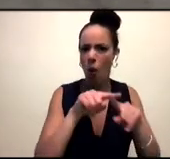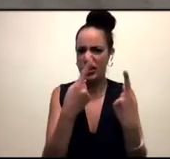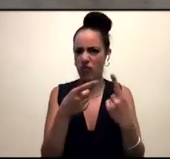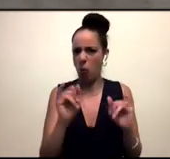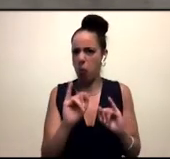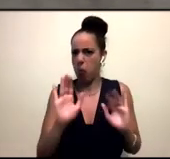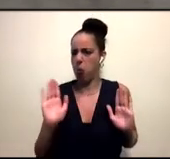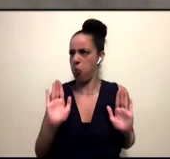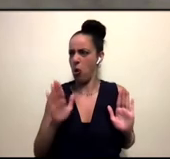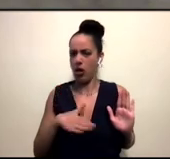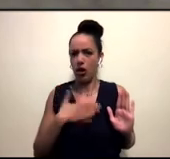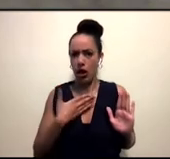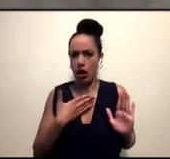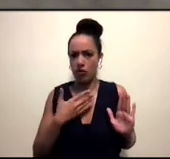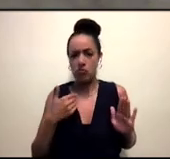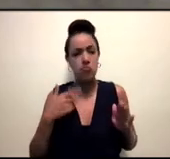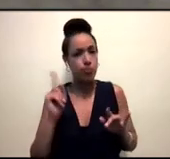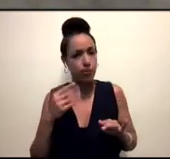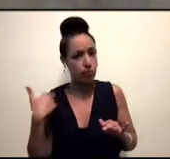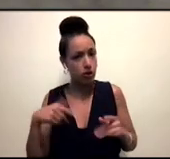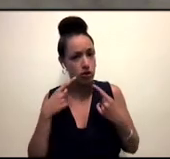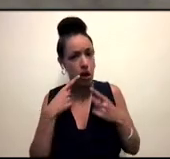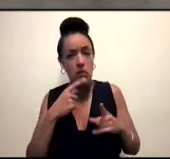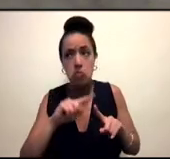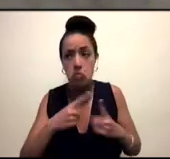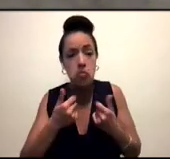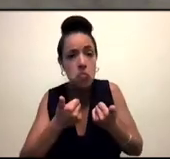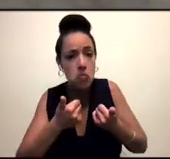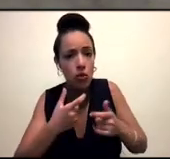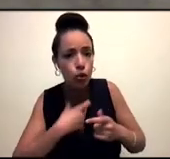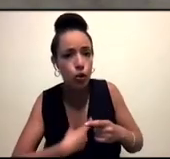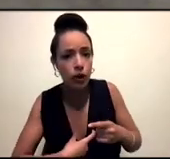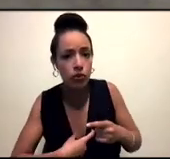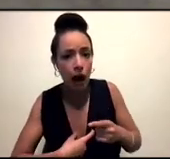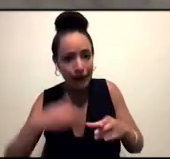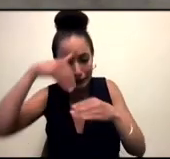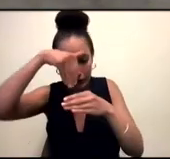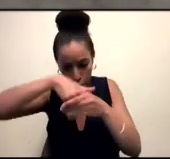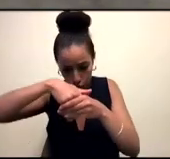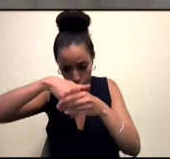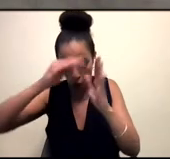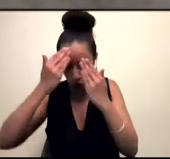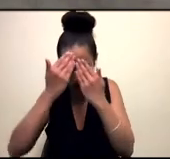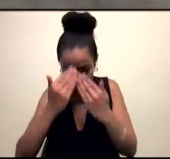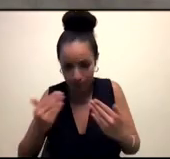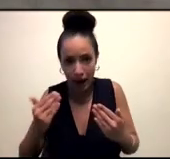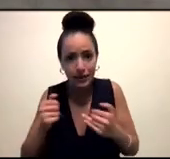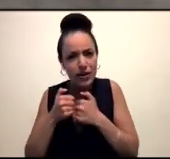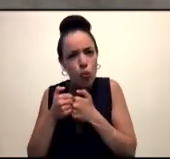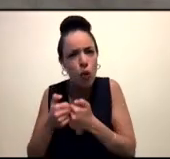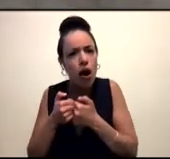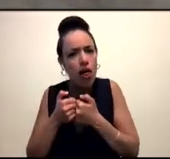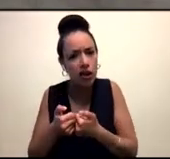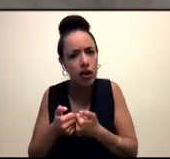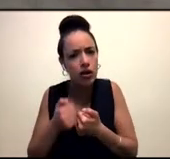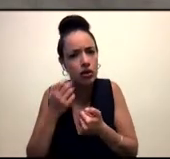difference is human. And that it is inherently worthy of respect and good. And so I think that when we look